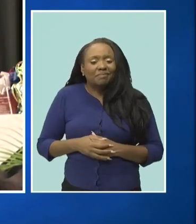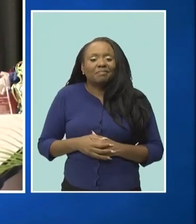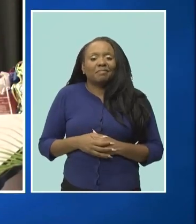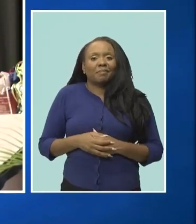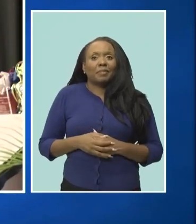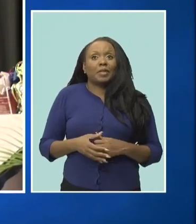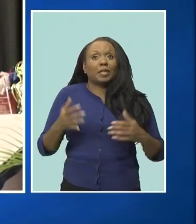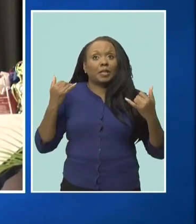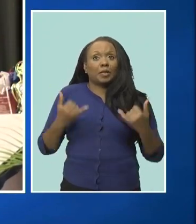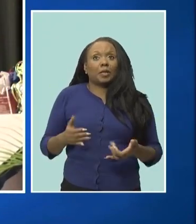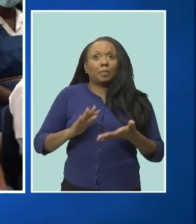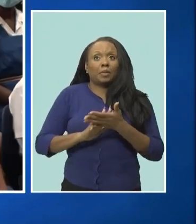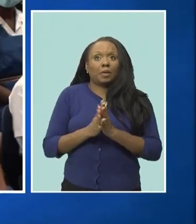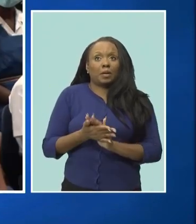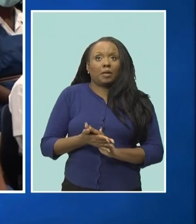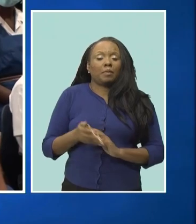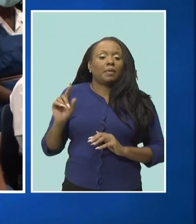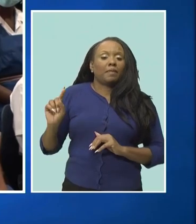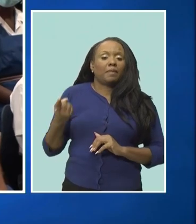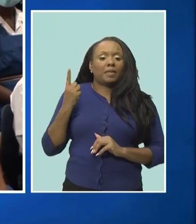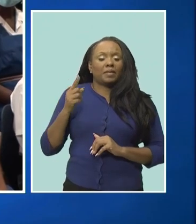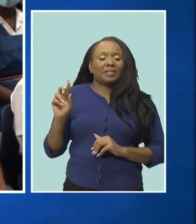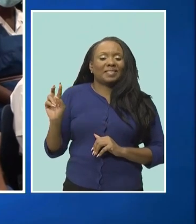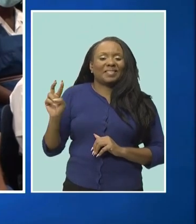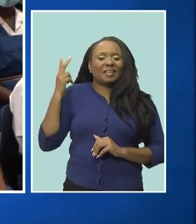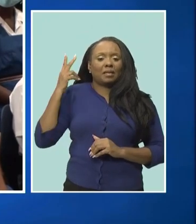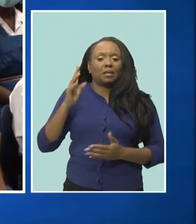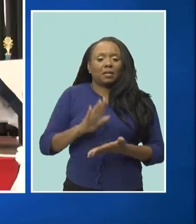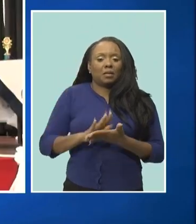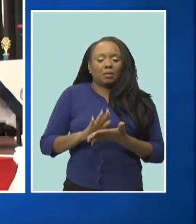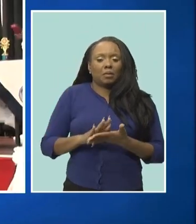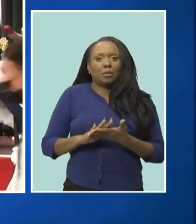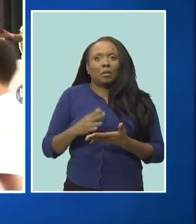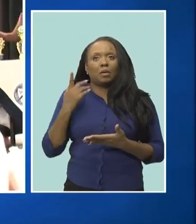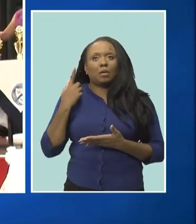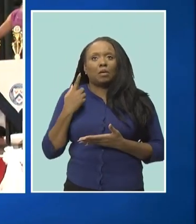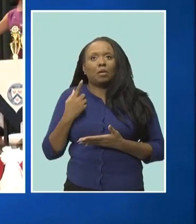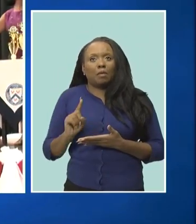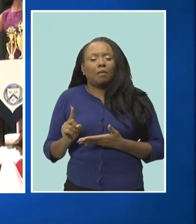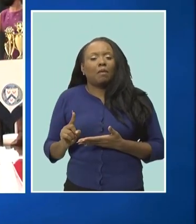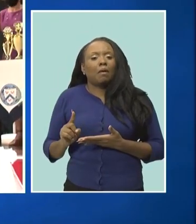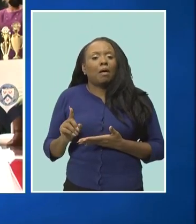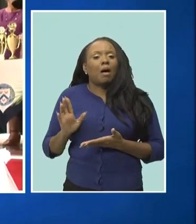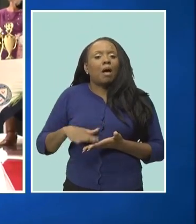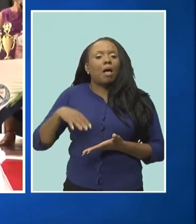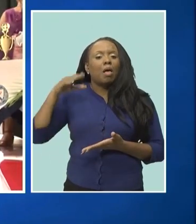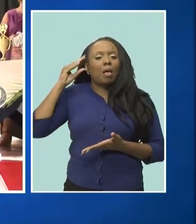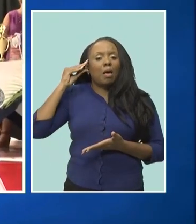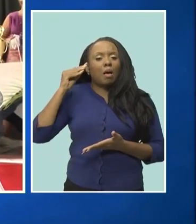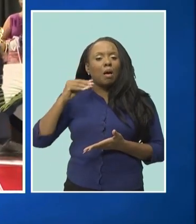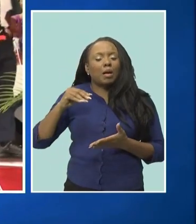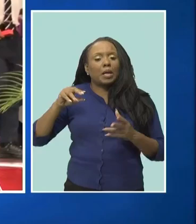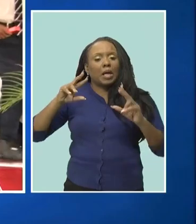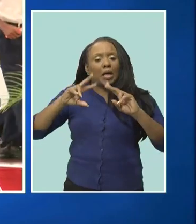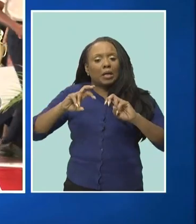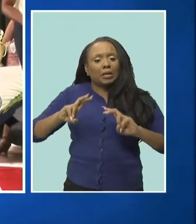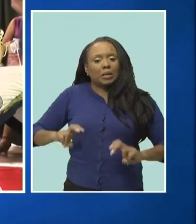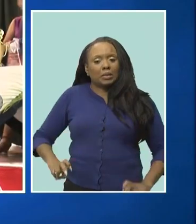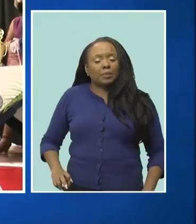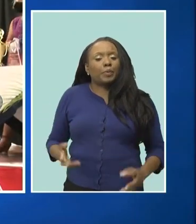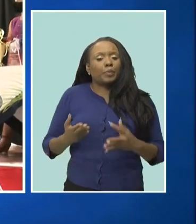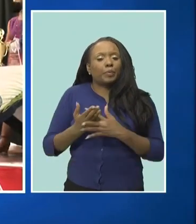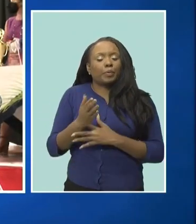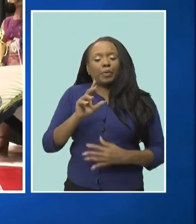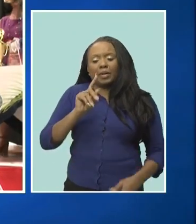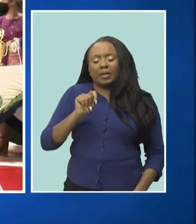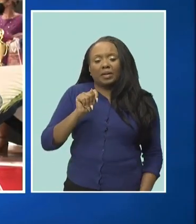becoming the island's first secondary school to be approved as a prior learning assessment recognition or polar center by the tvets